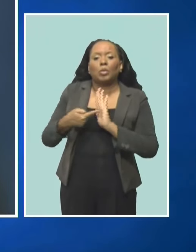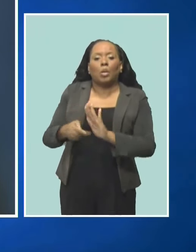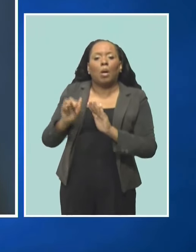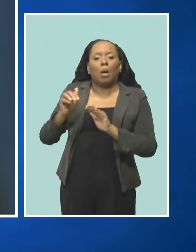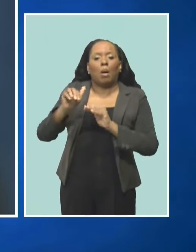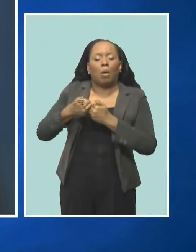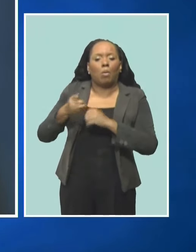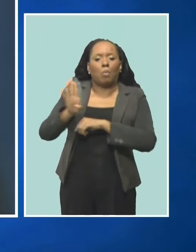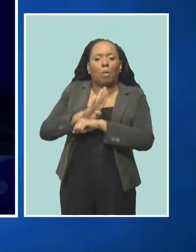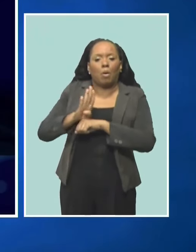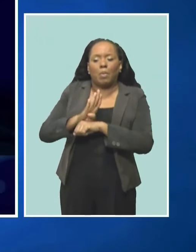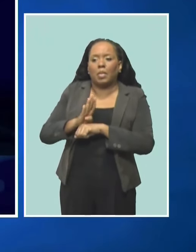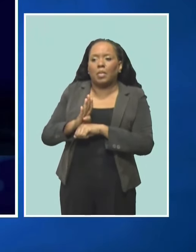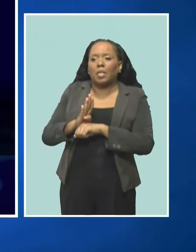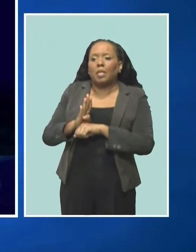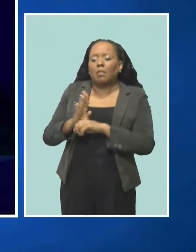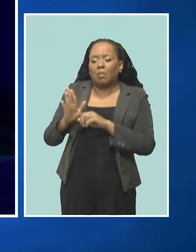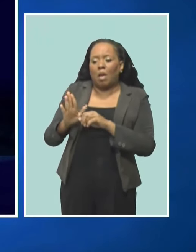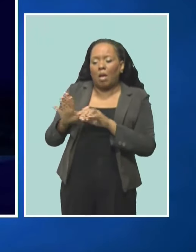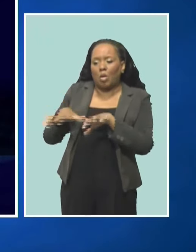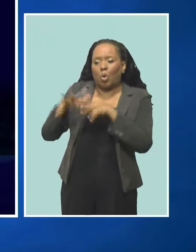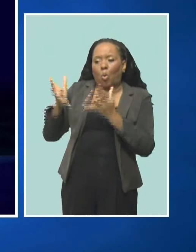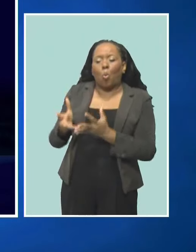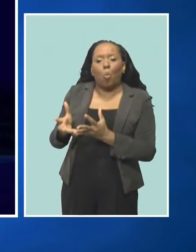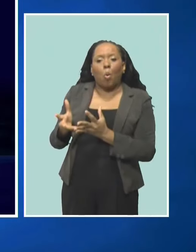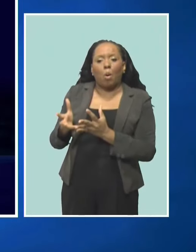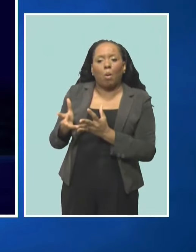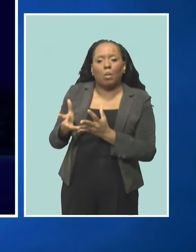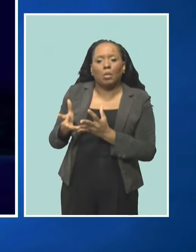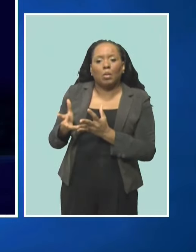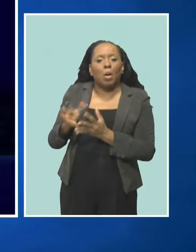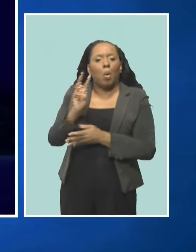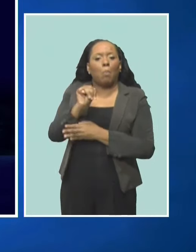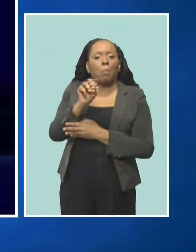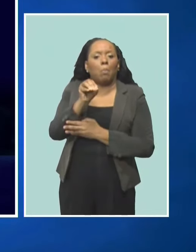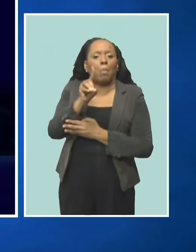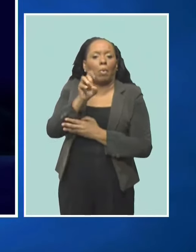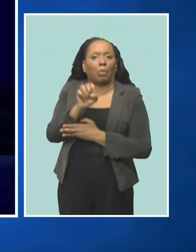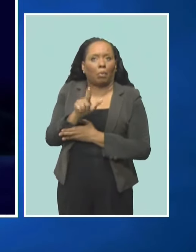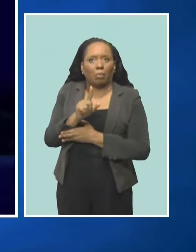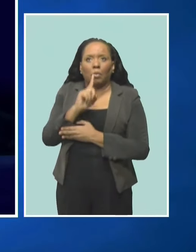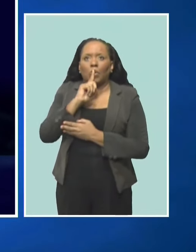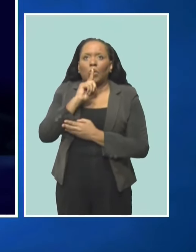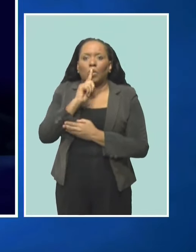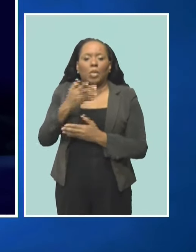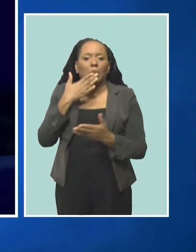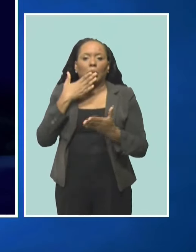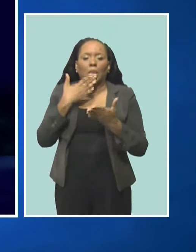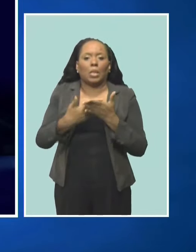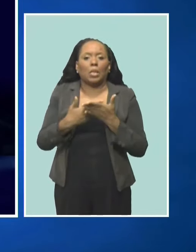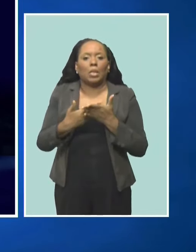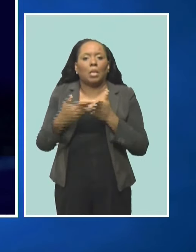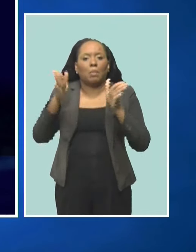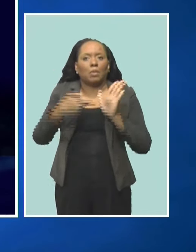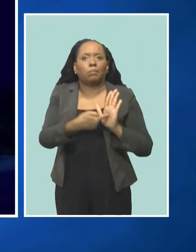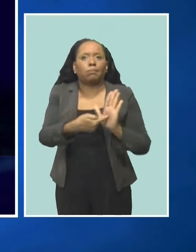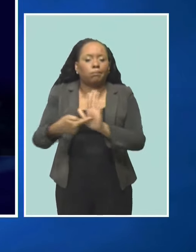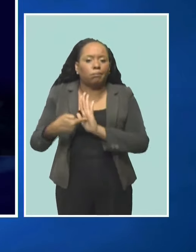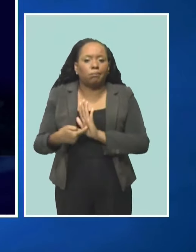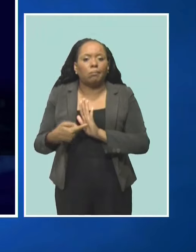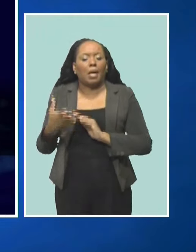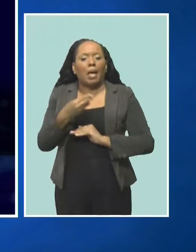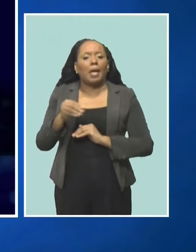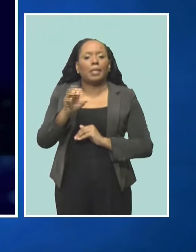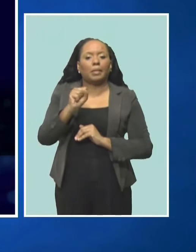President of the NUPW, Walter Baloney, says Mr. Goddard was a visionary and an unabridged socialist. Who would have